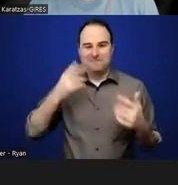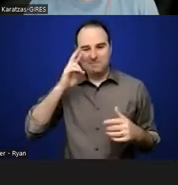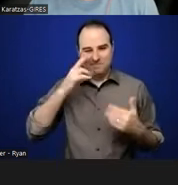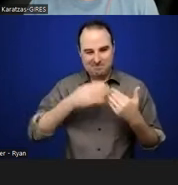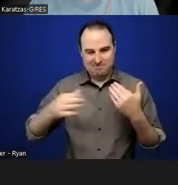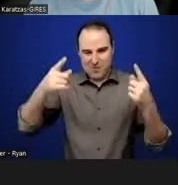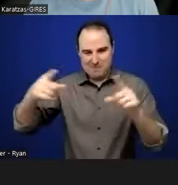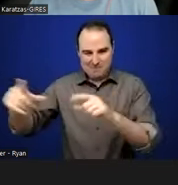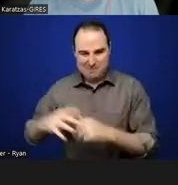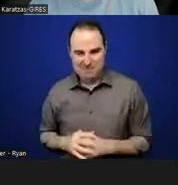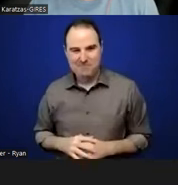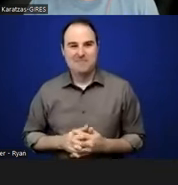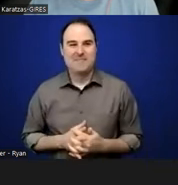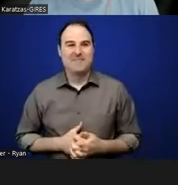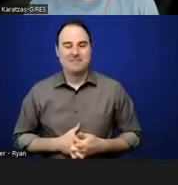Susie.